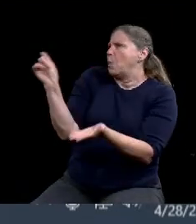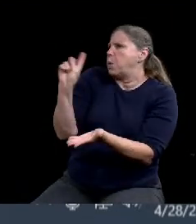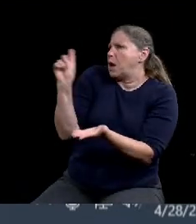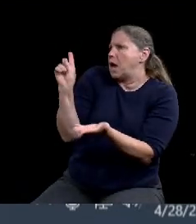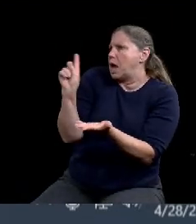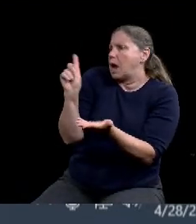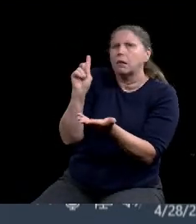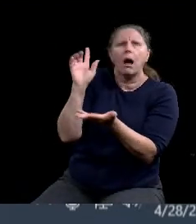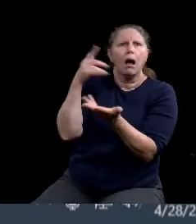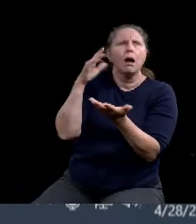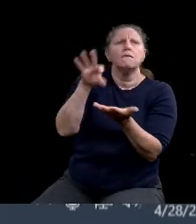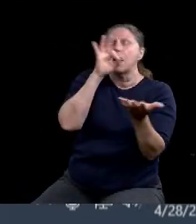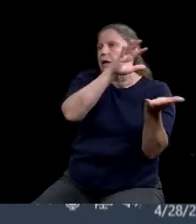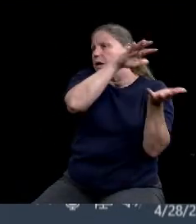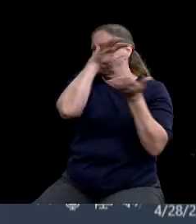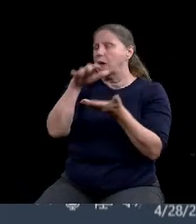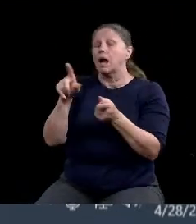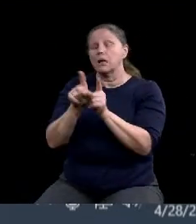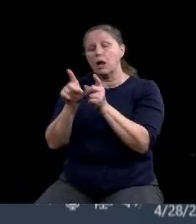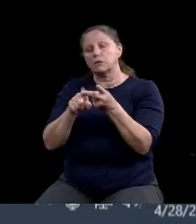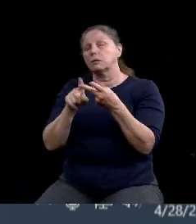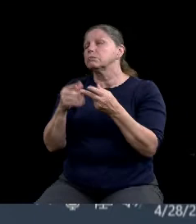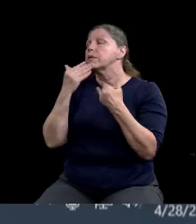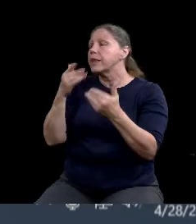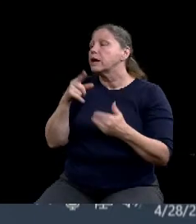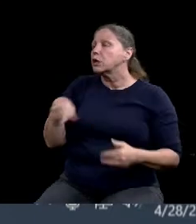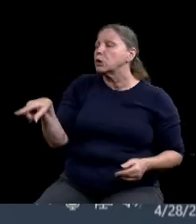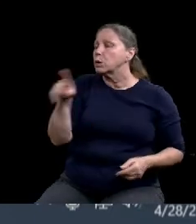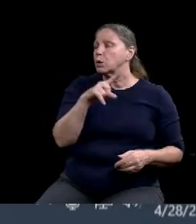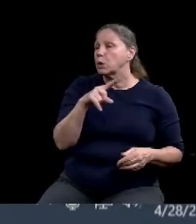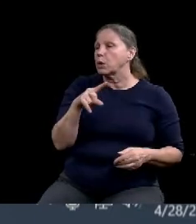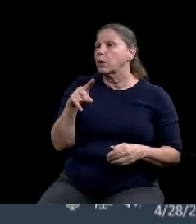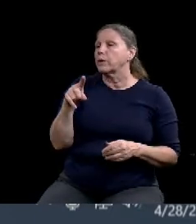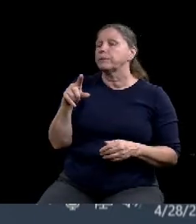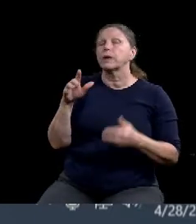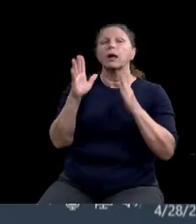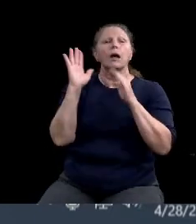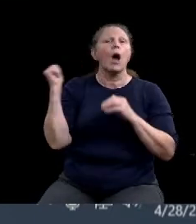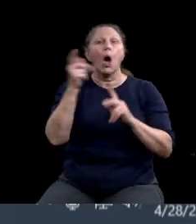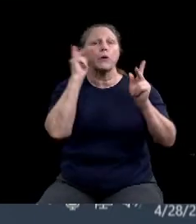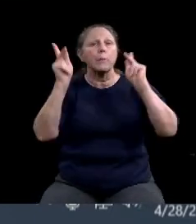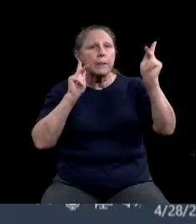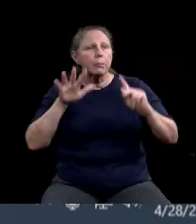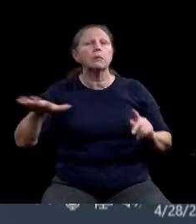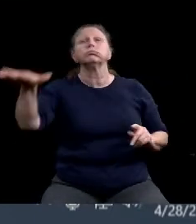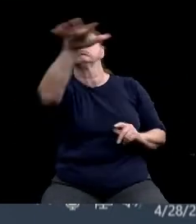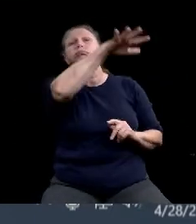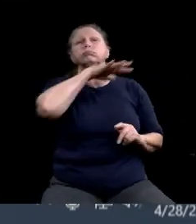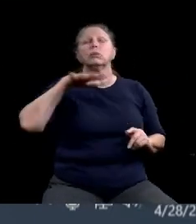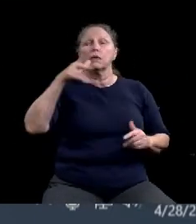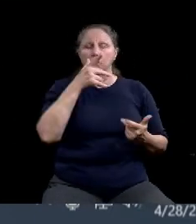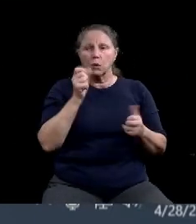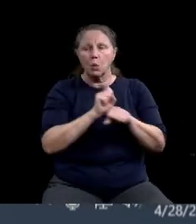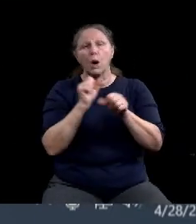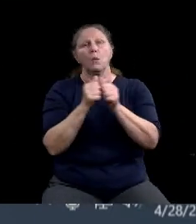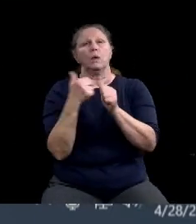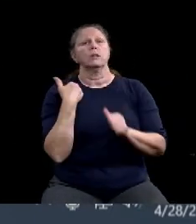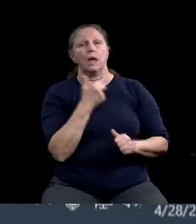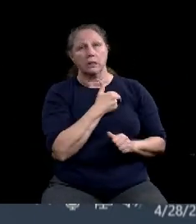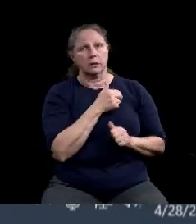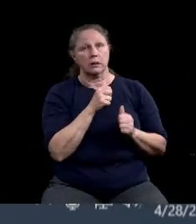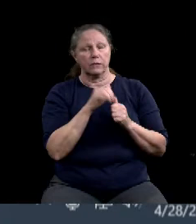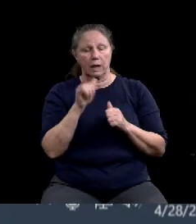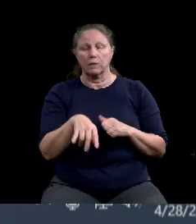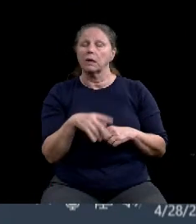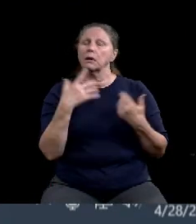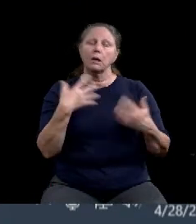you to, uh, the county and the commissioner's court for agreeing to partner with us on this as well. It's just as important to them as it is to council.